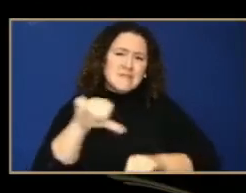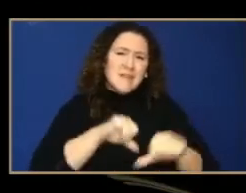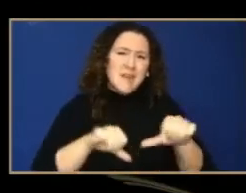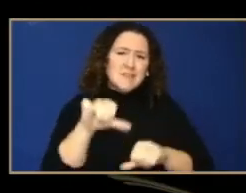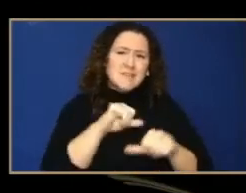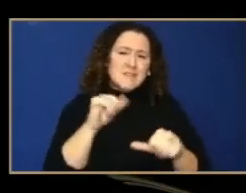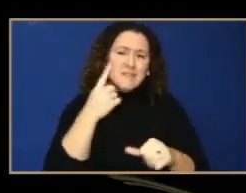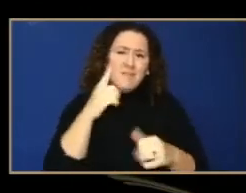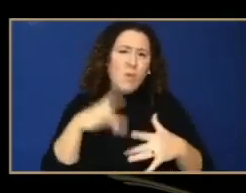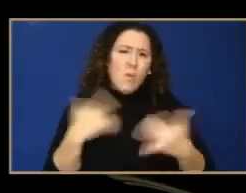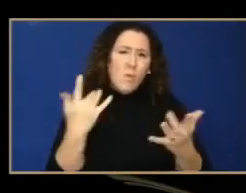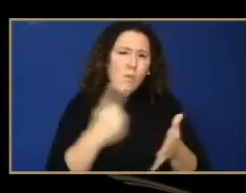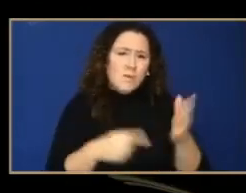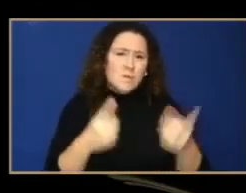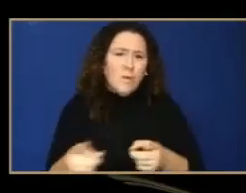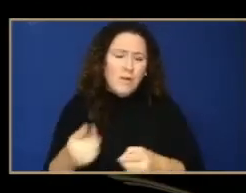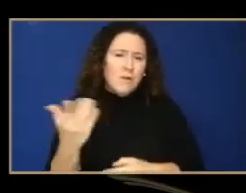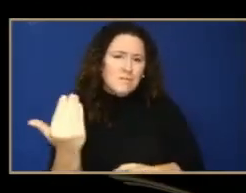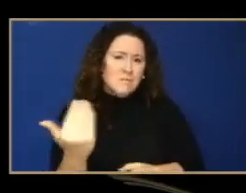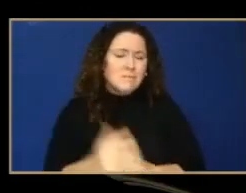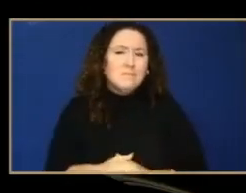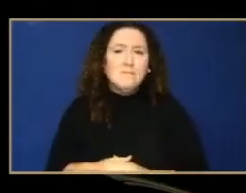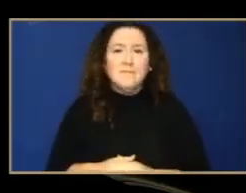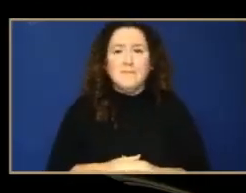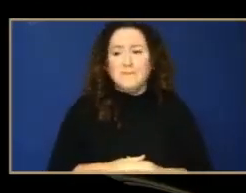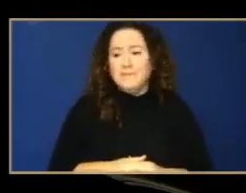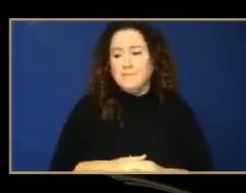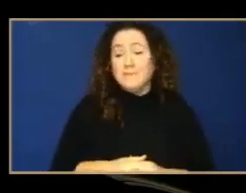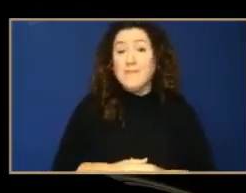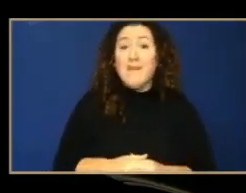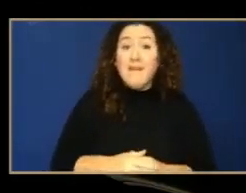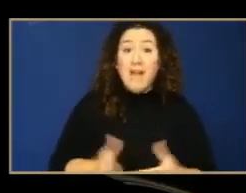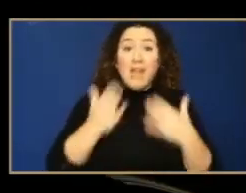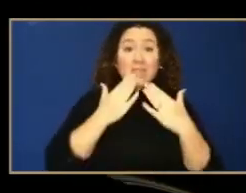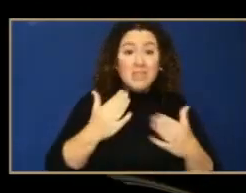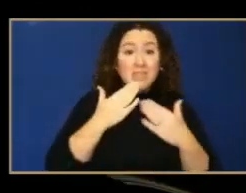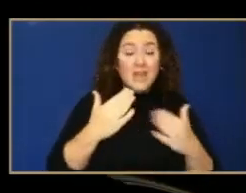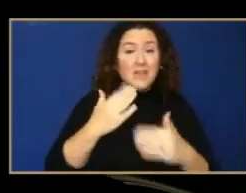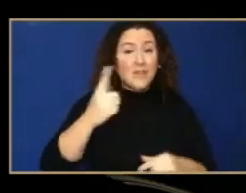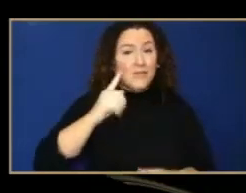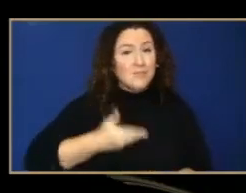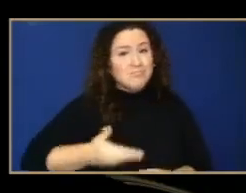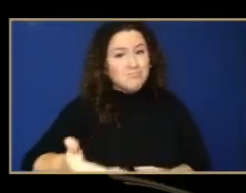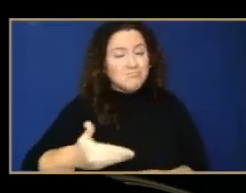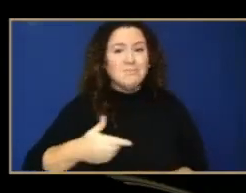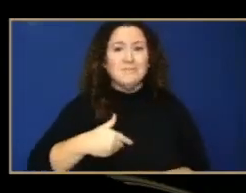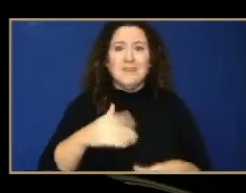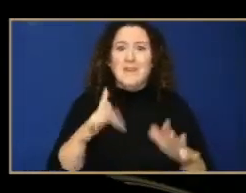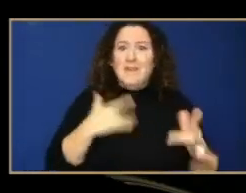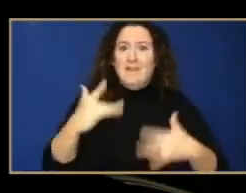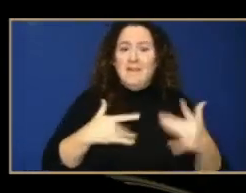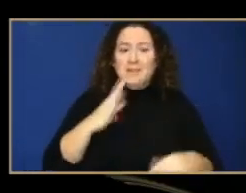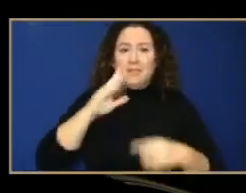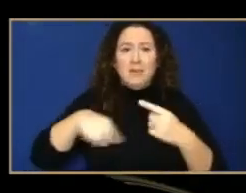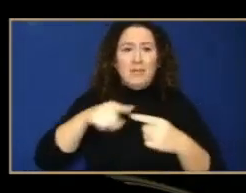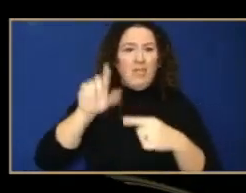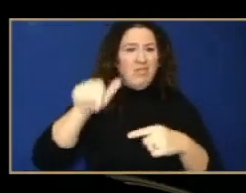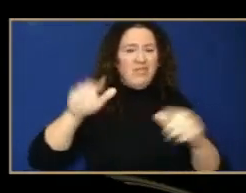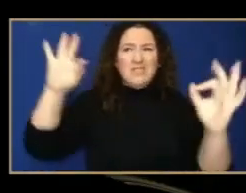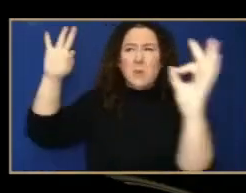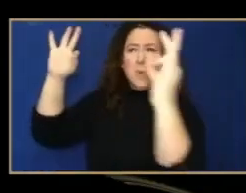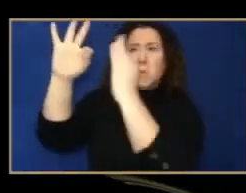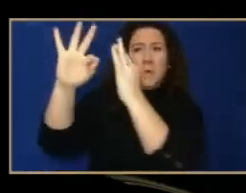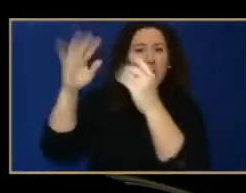Thanks for having me here. It's so great to be able to talk about this conjunction that almost everybody on Earth can see. So what's happening here? Let's step back and look at our